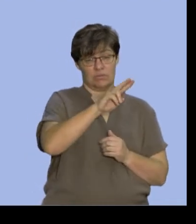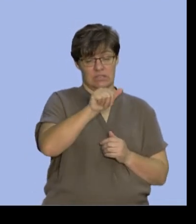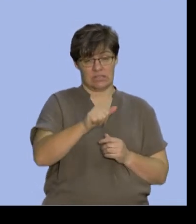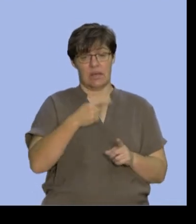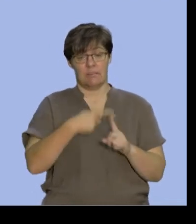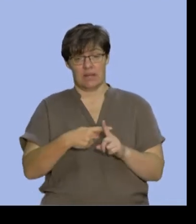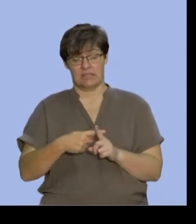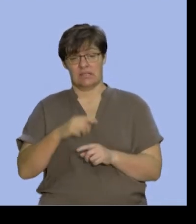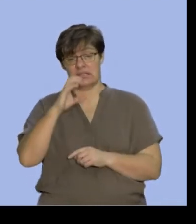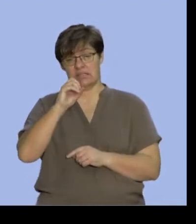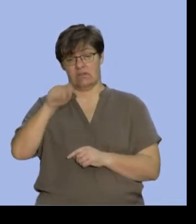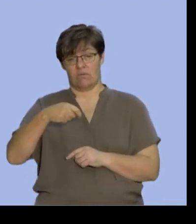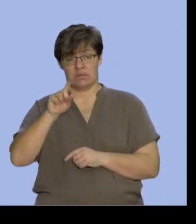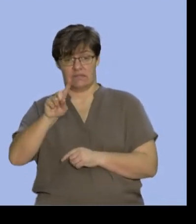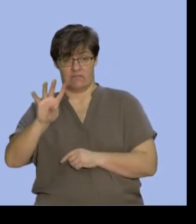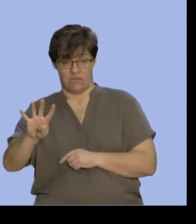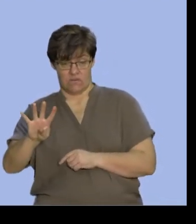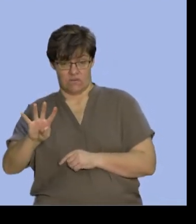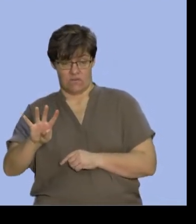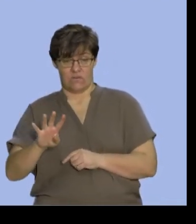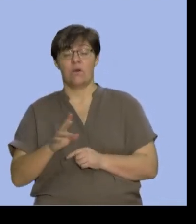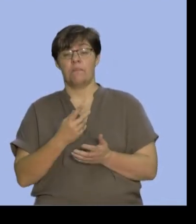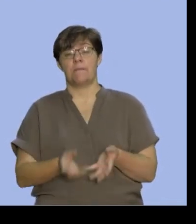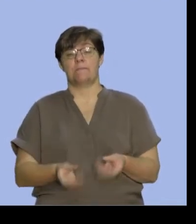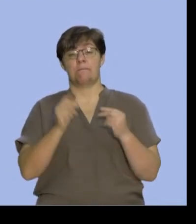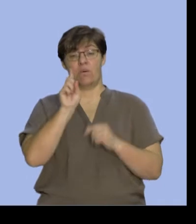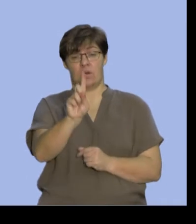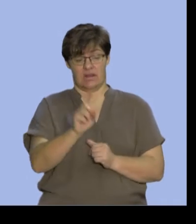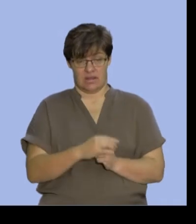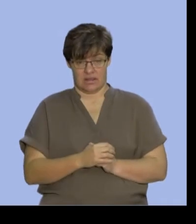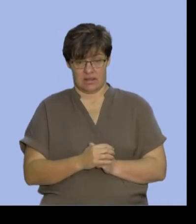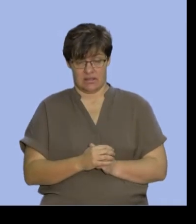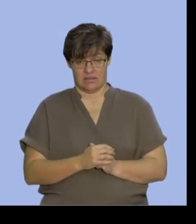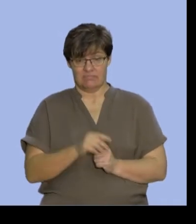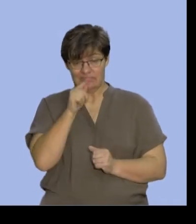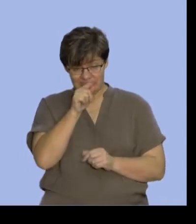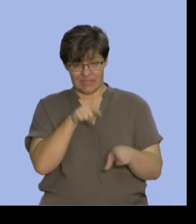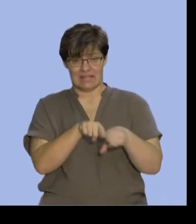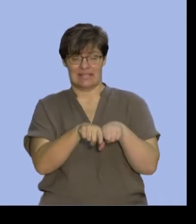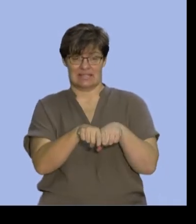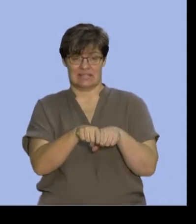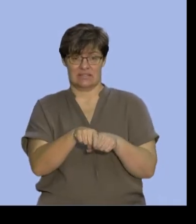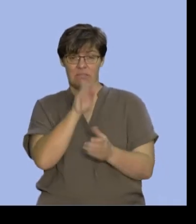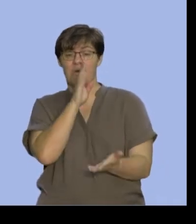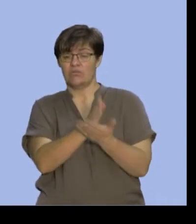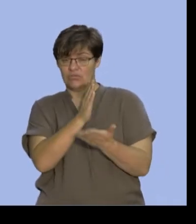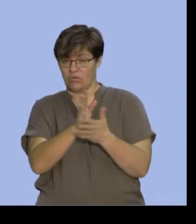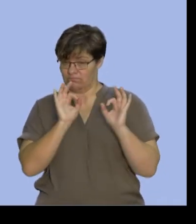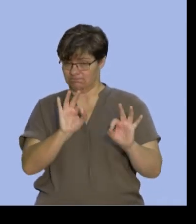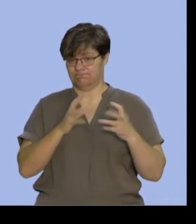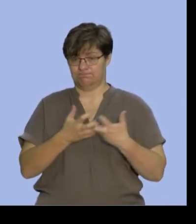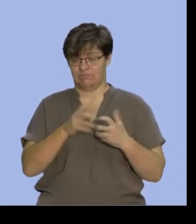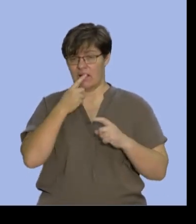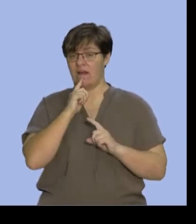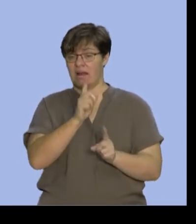comma 7, 4, you're going to get 1. And that's the test to make sure that you've got it right. Now,